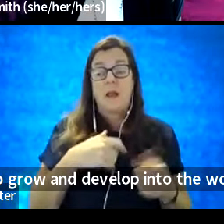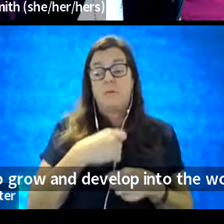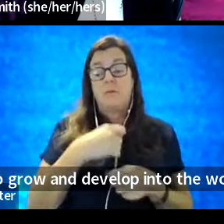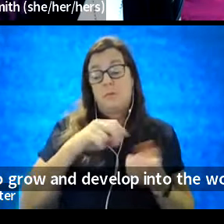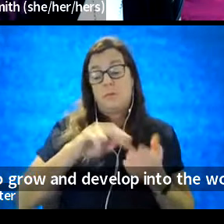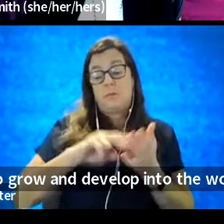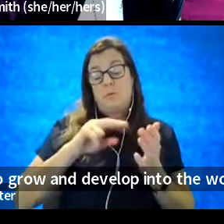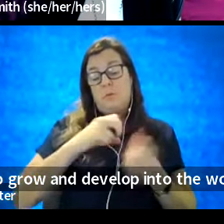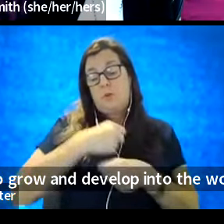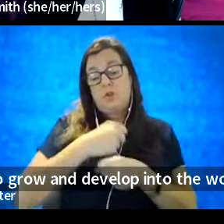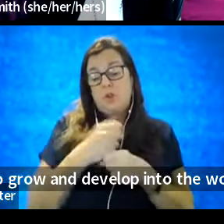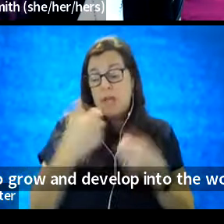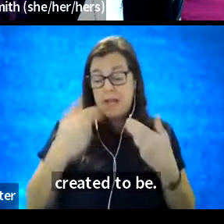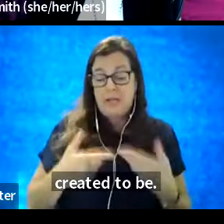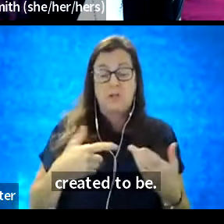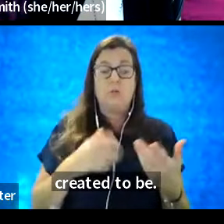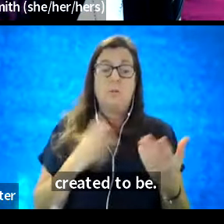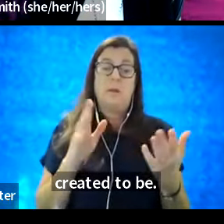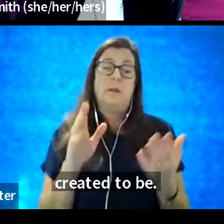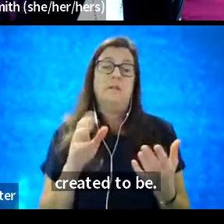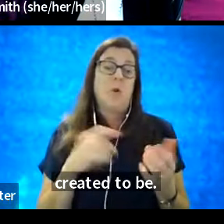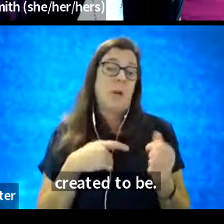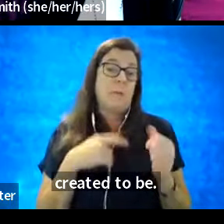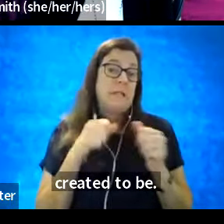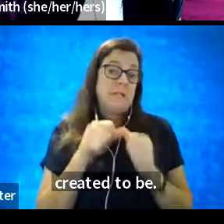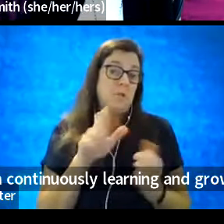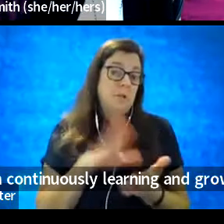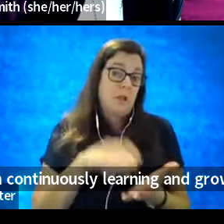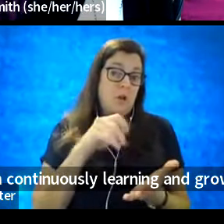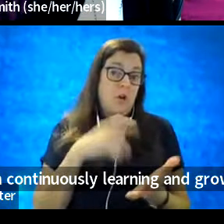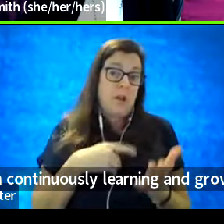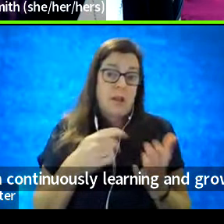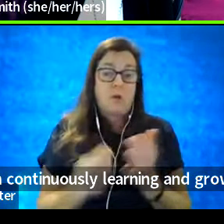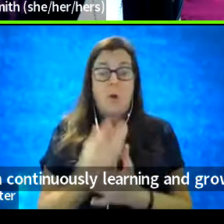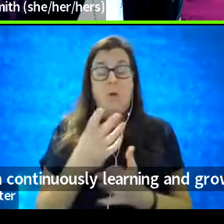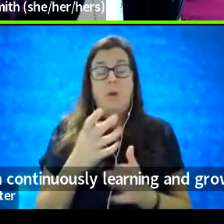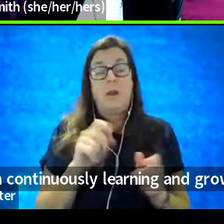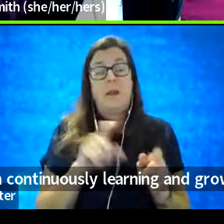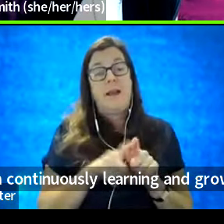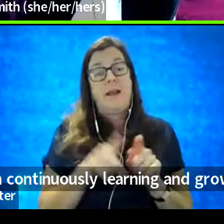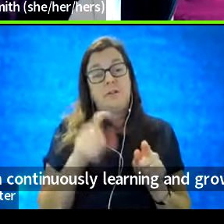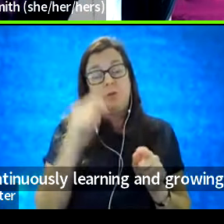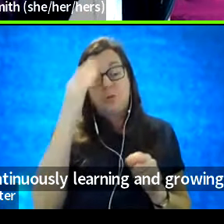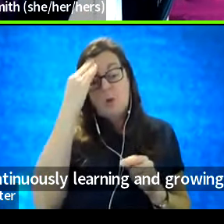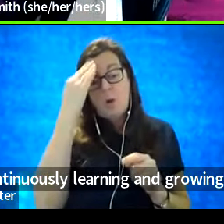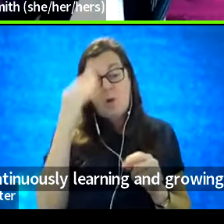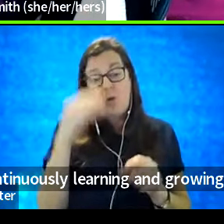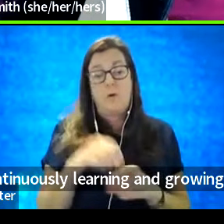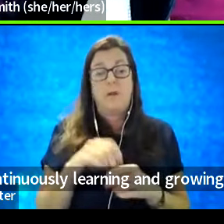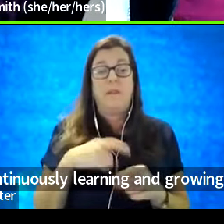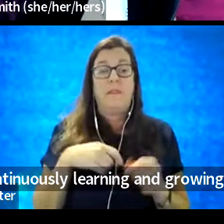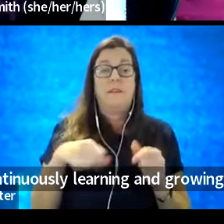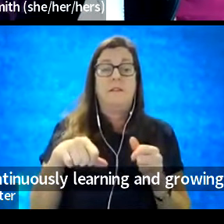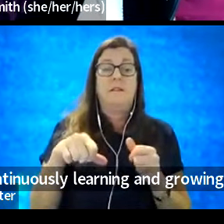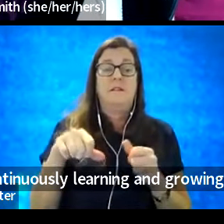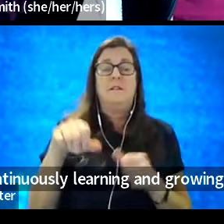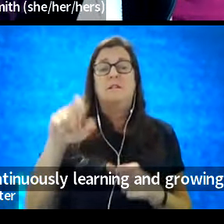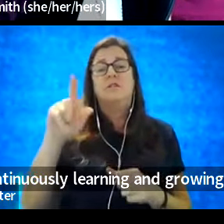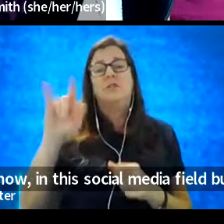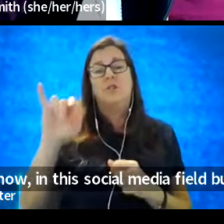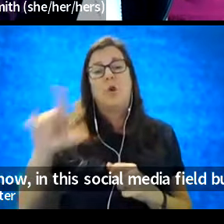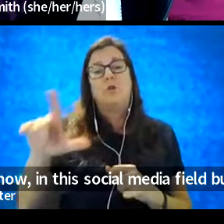be. And so, I'm continuously learning and growing. And as you all know, in this social media